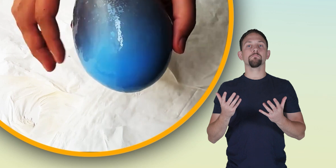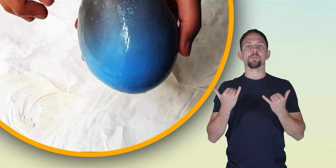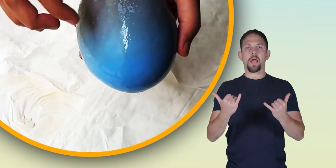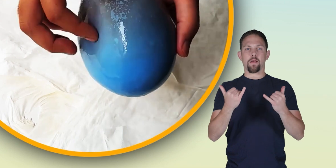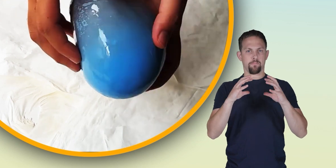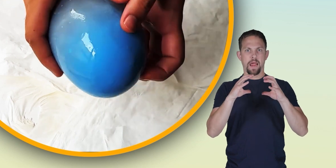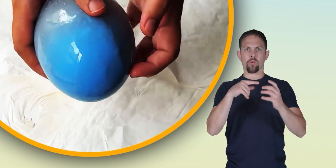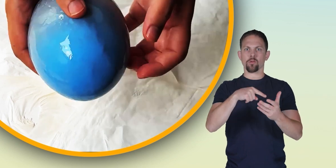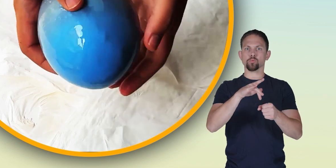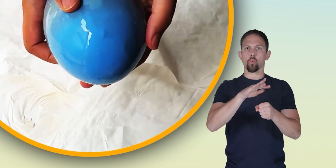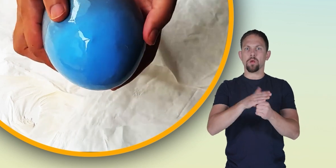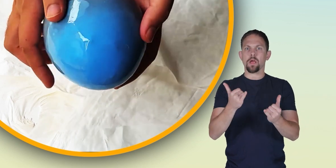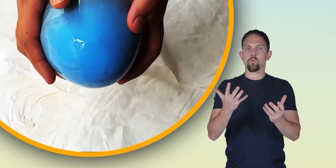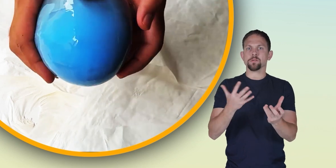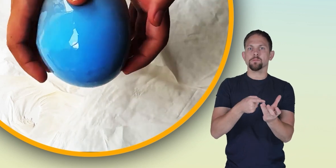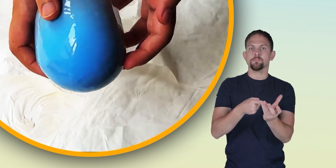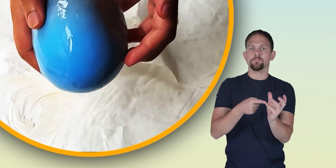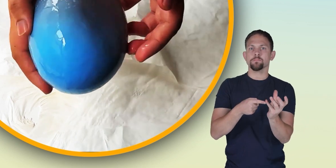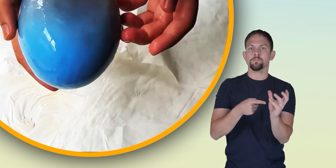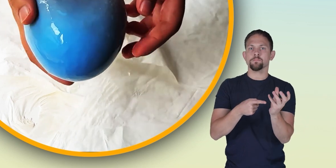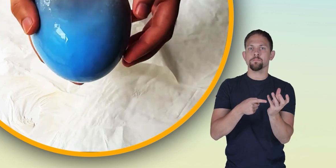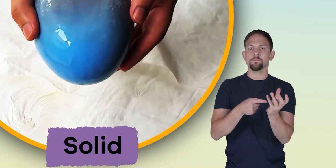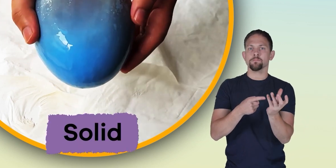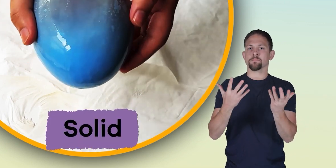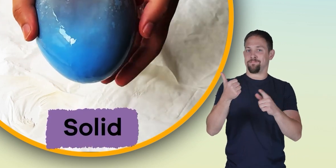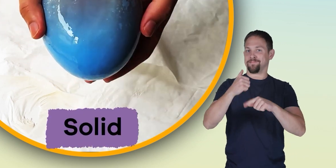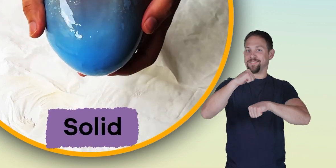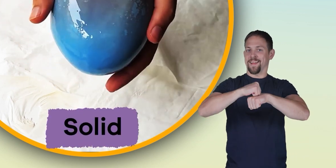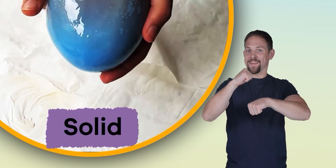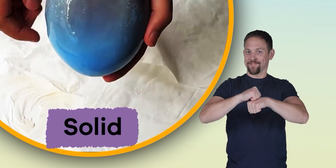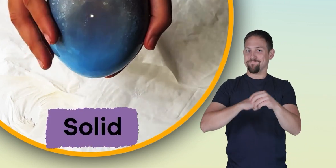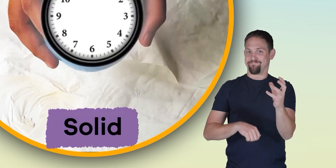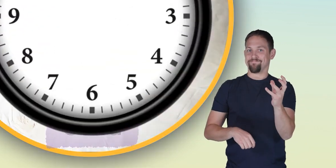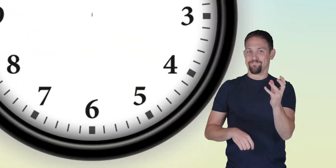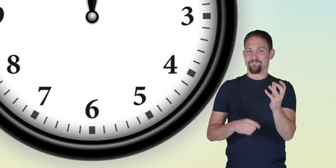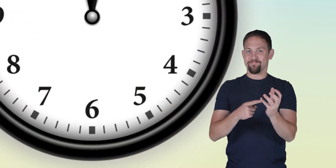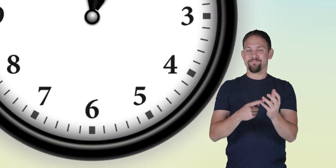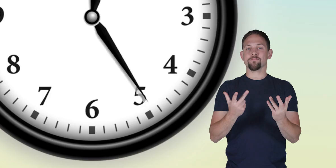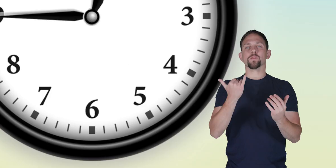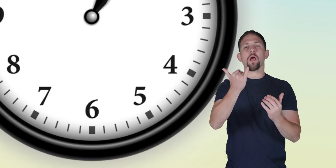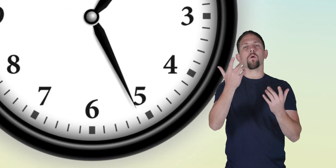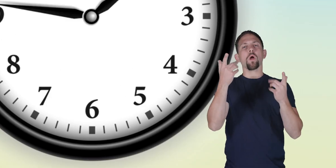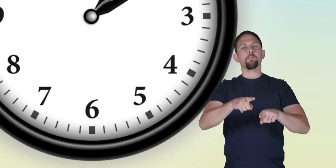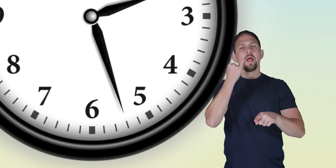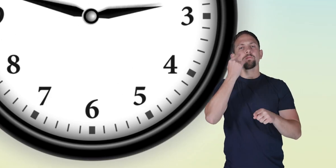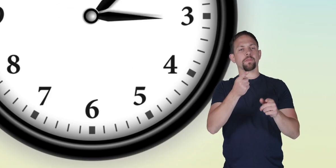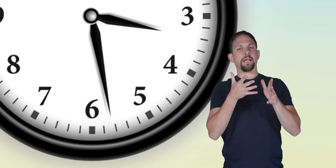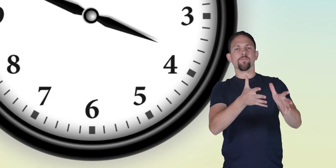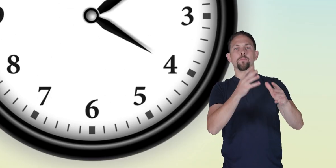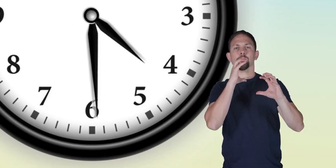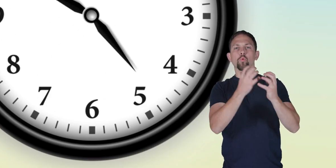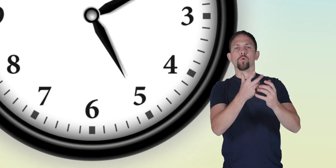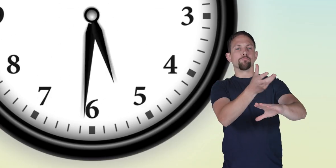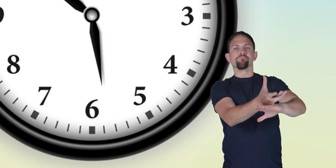state of matter what the soda now it's a solid what happens if you leave the balloon